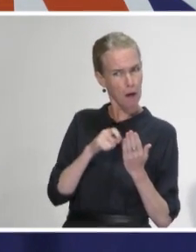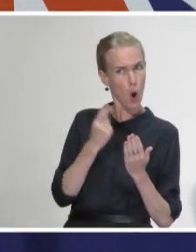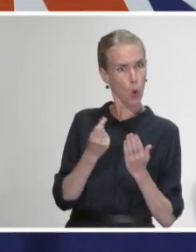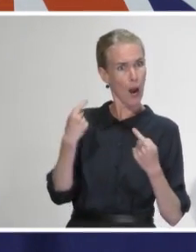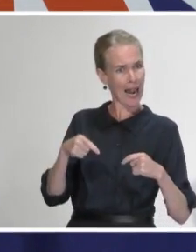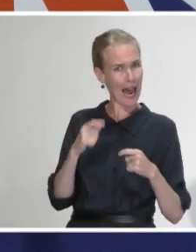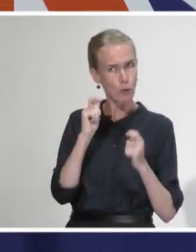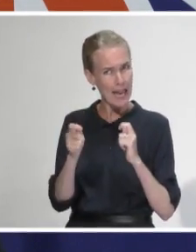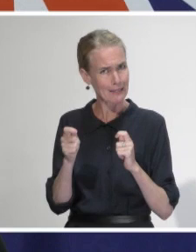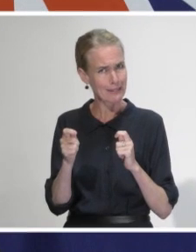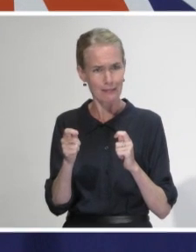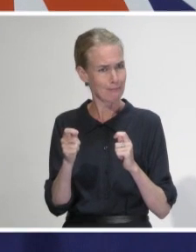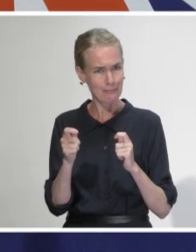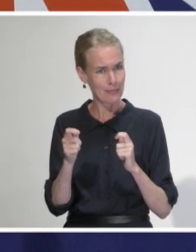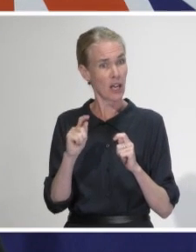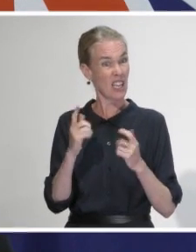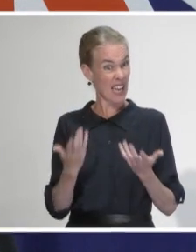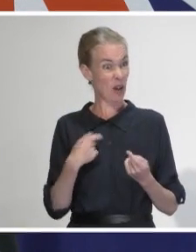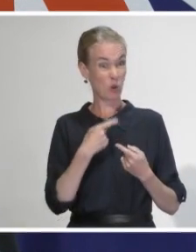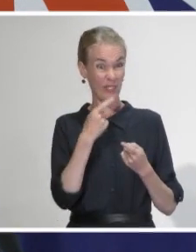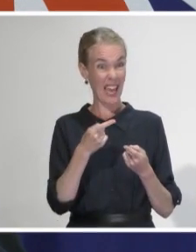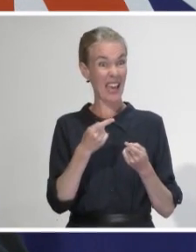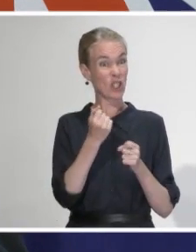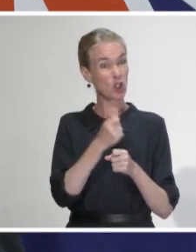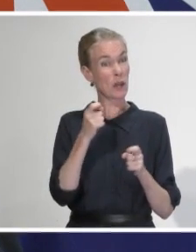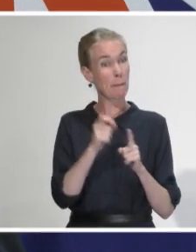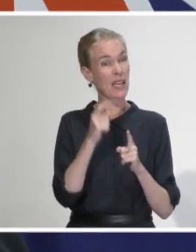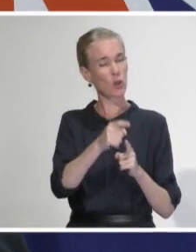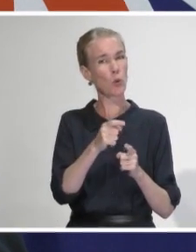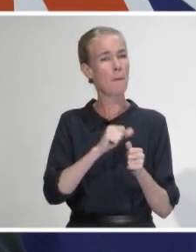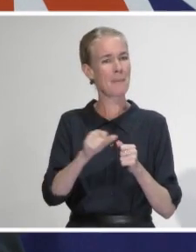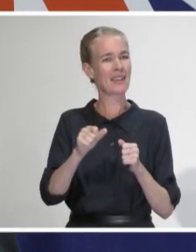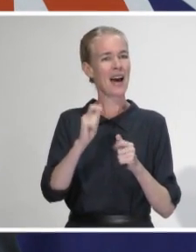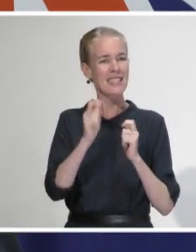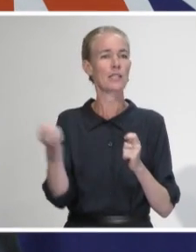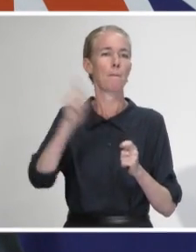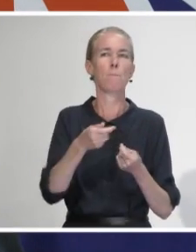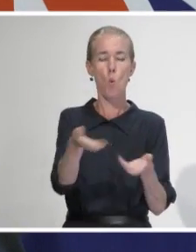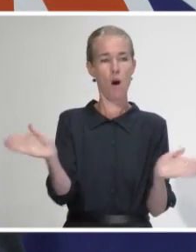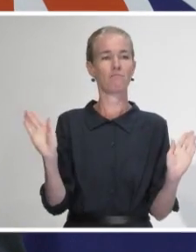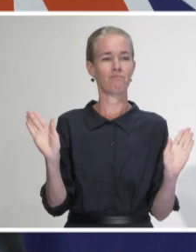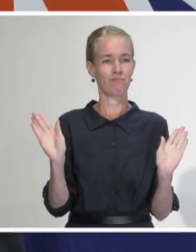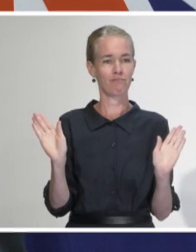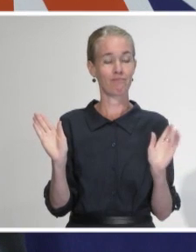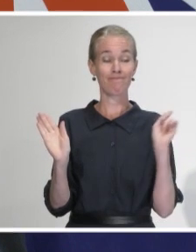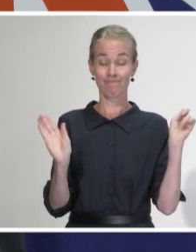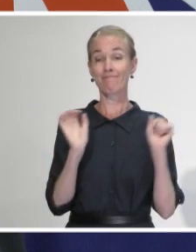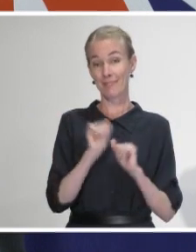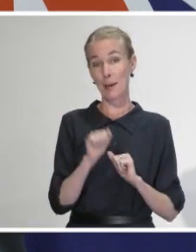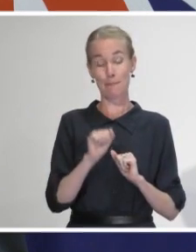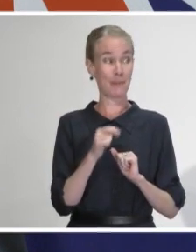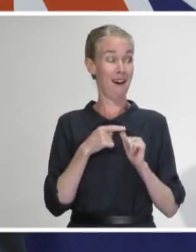like liberal within the existing bounds? Yeah, I think the case definition is already very broad and